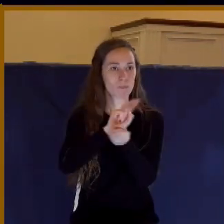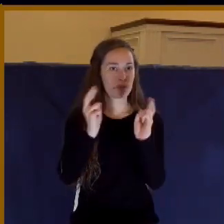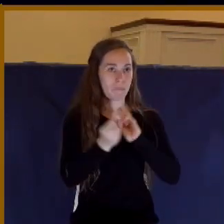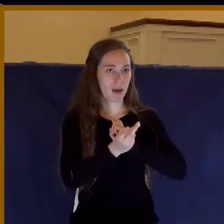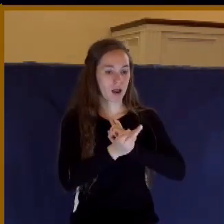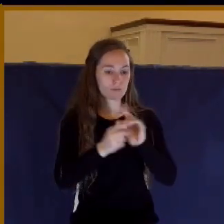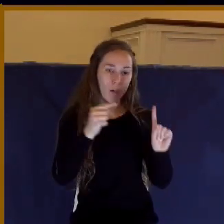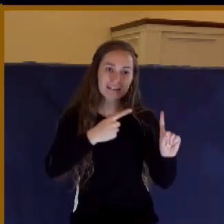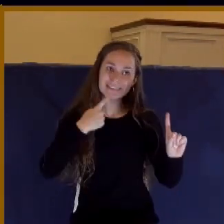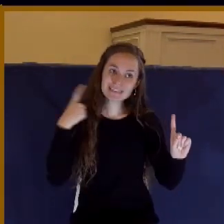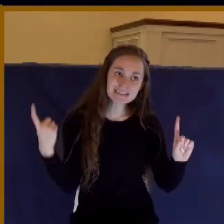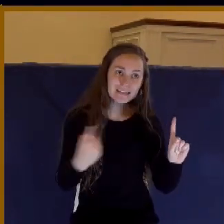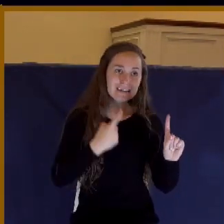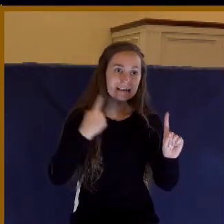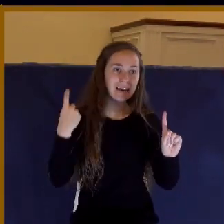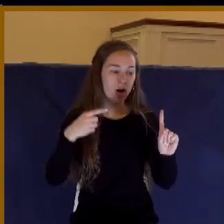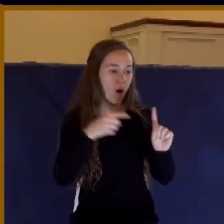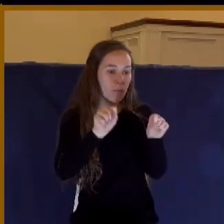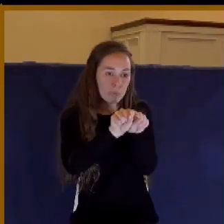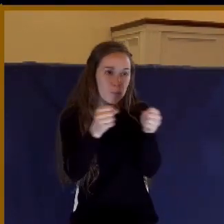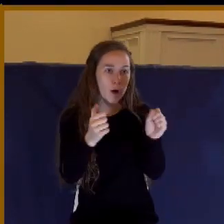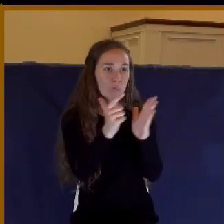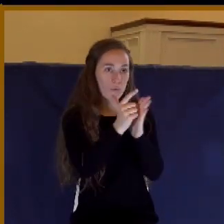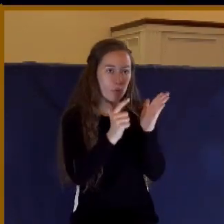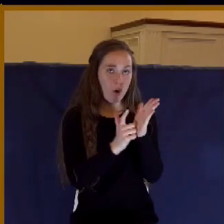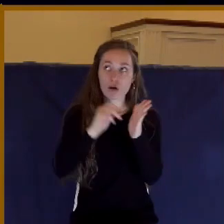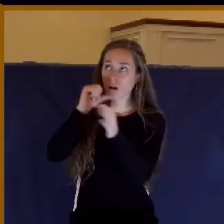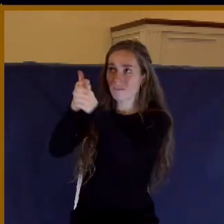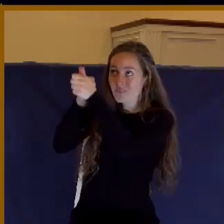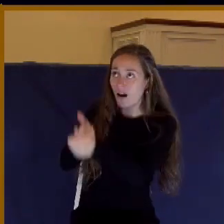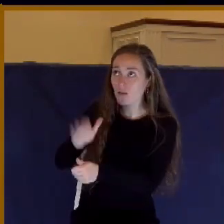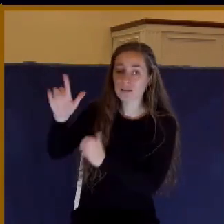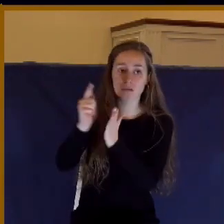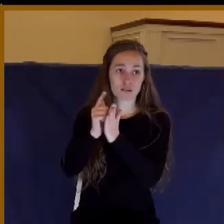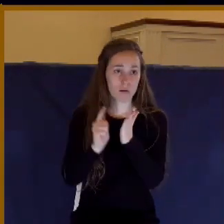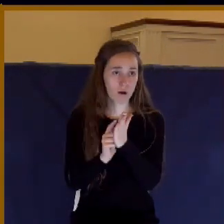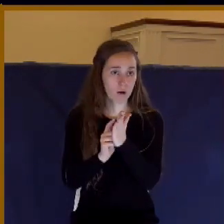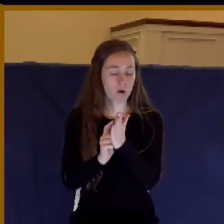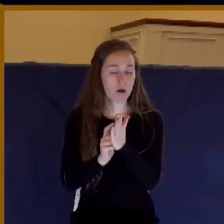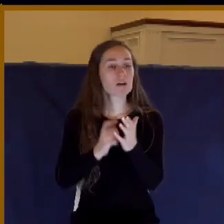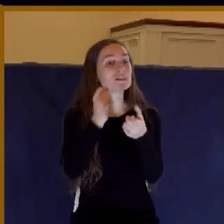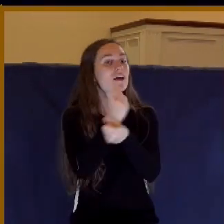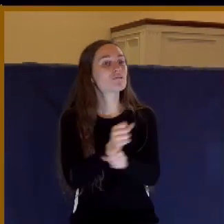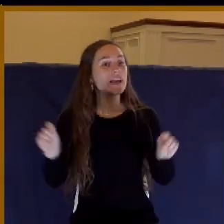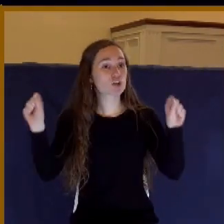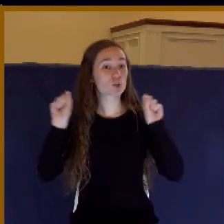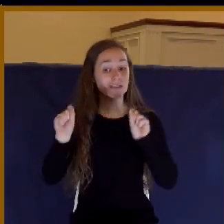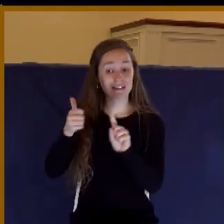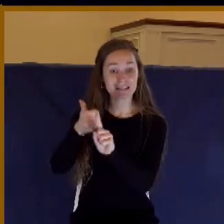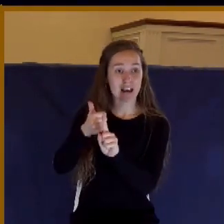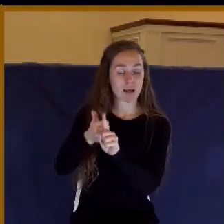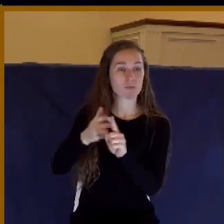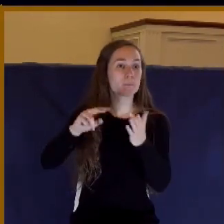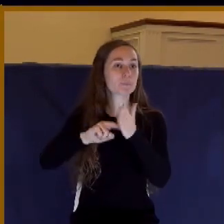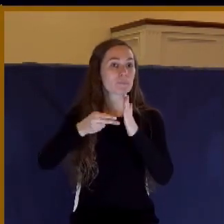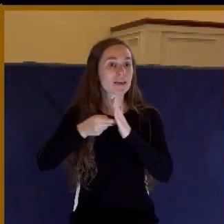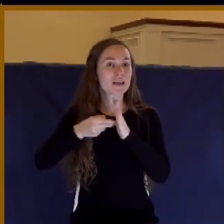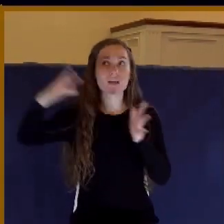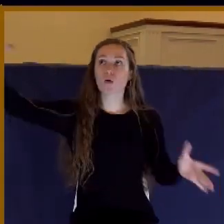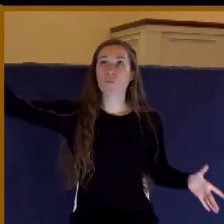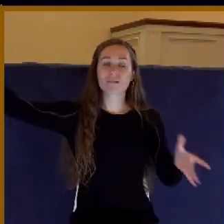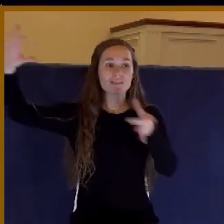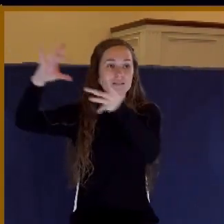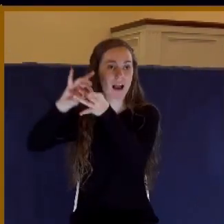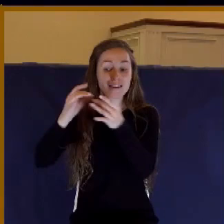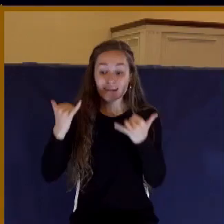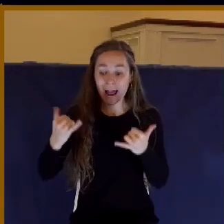because of breaking the law of God. And salvation is that reconciliation of that relationship where we're no longer enemies